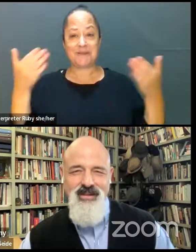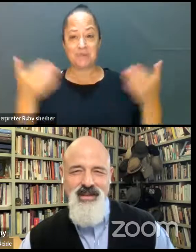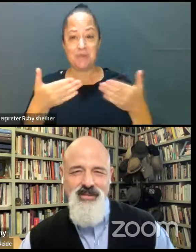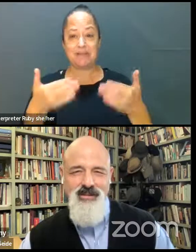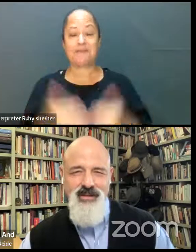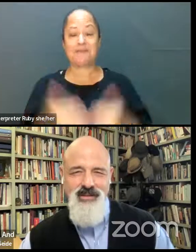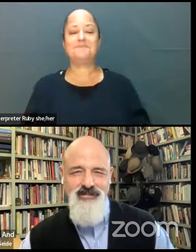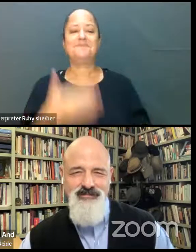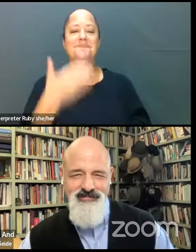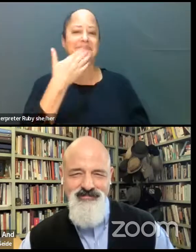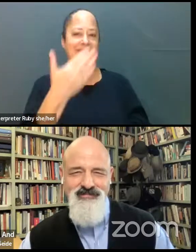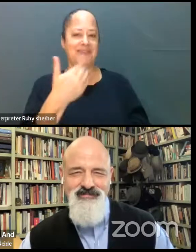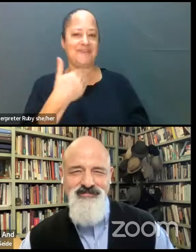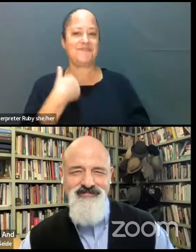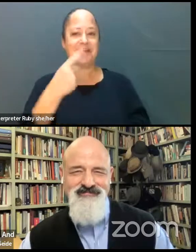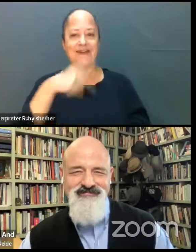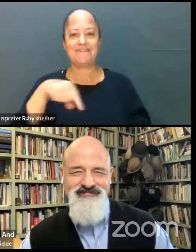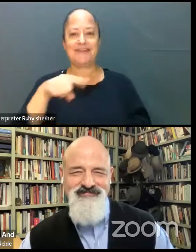Thank you for having us.